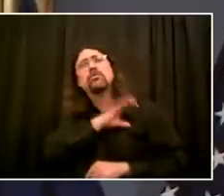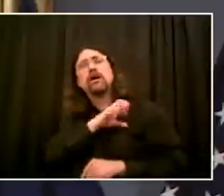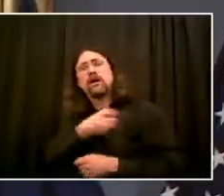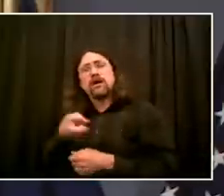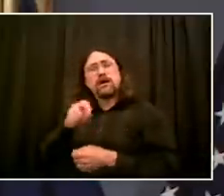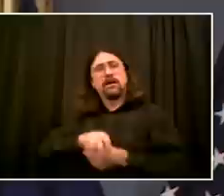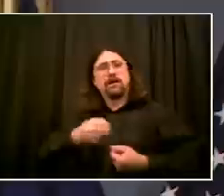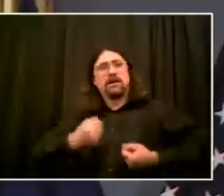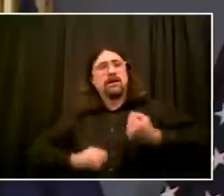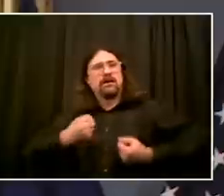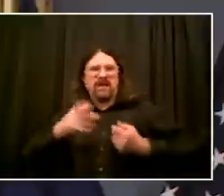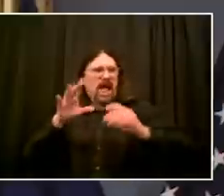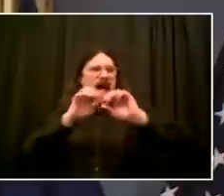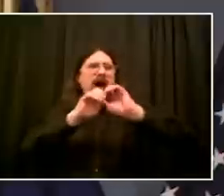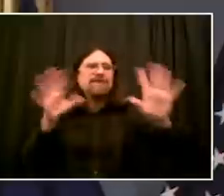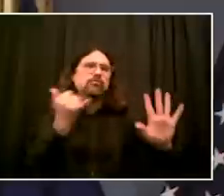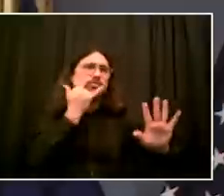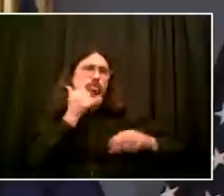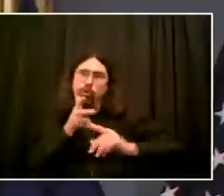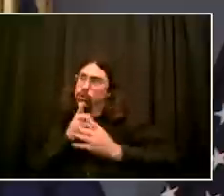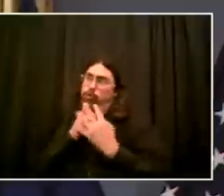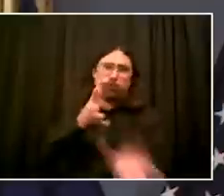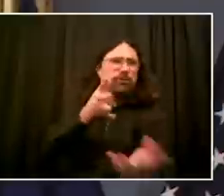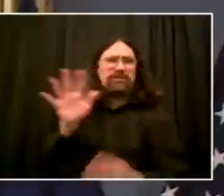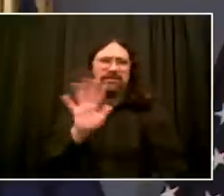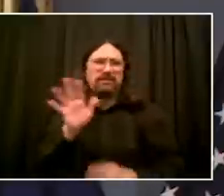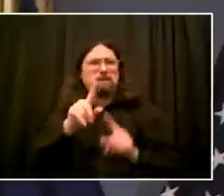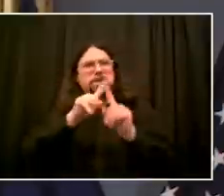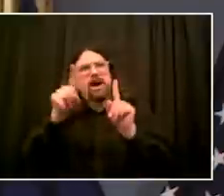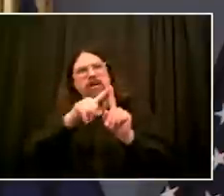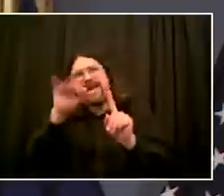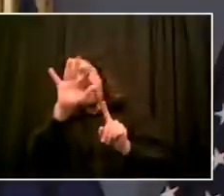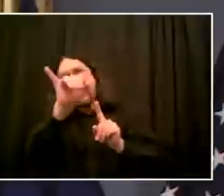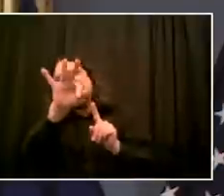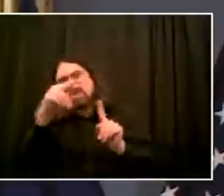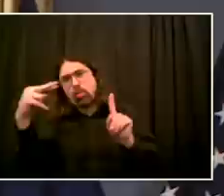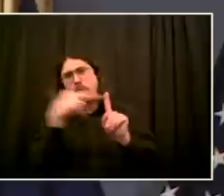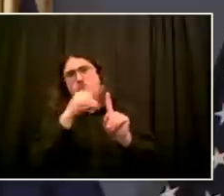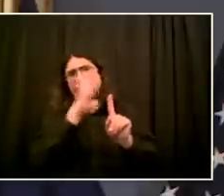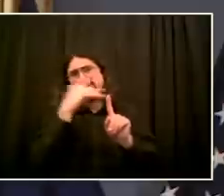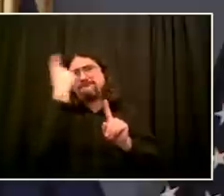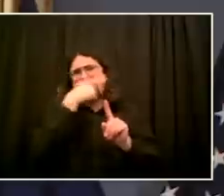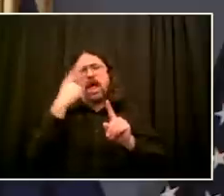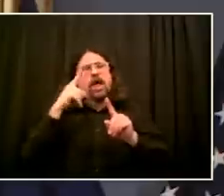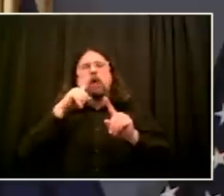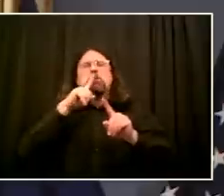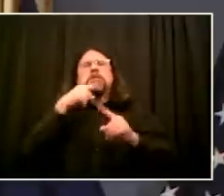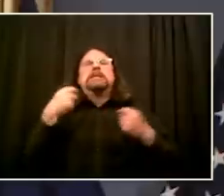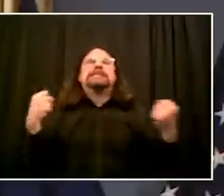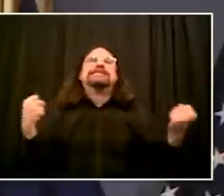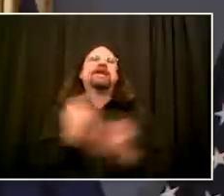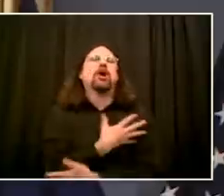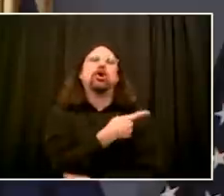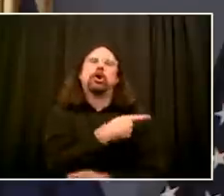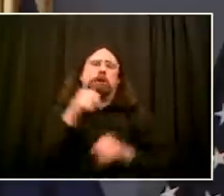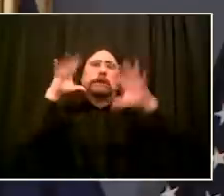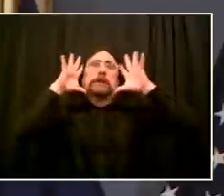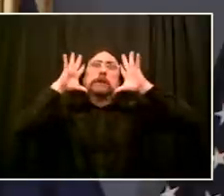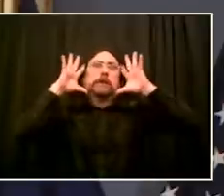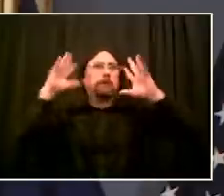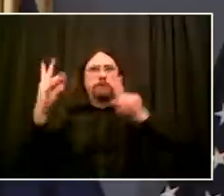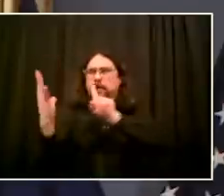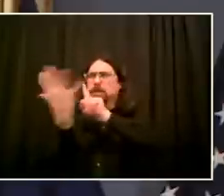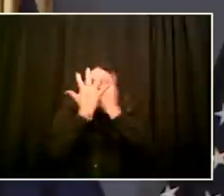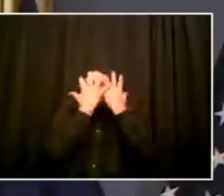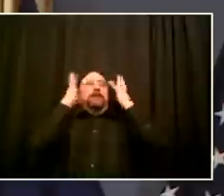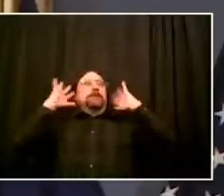want to see a police officer do that. Period. Period. Ever. But I also know that there was an extremely dangerous situation, and